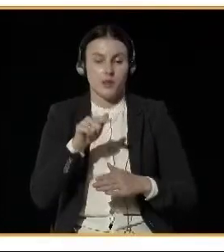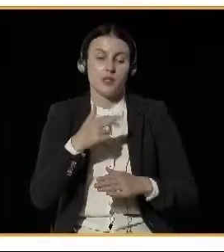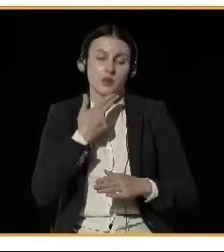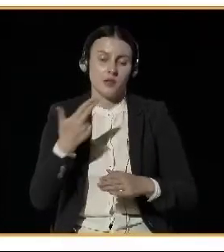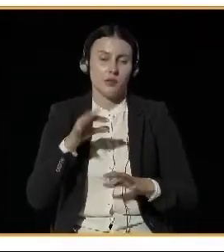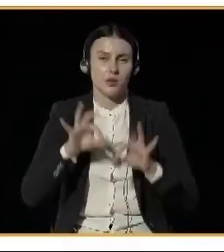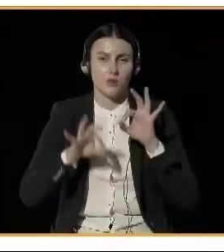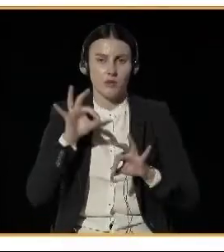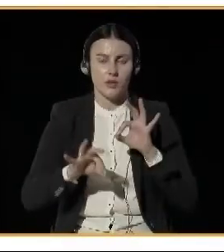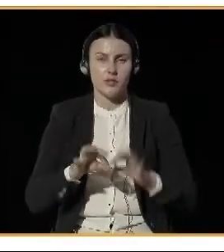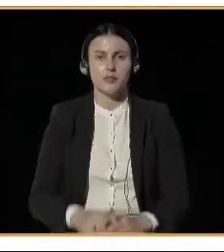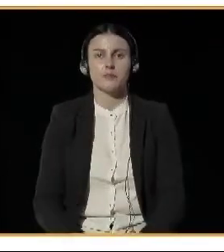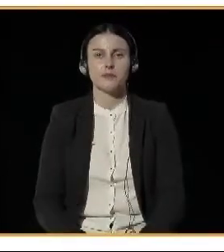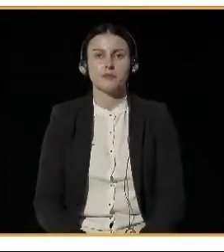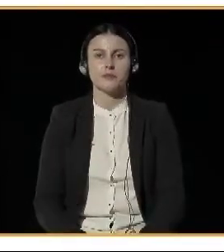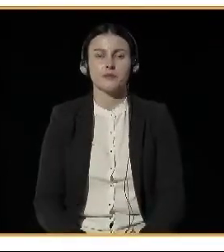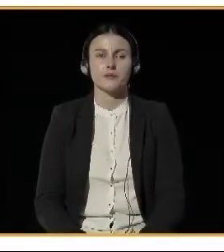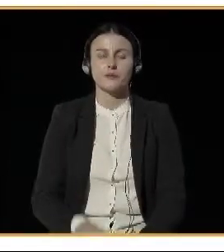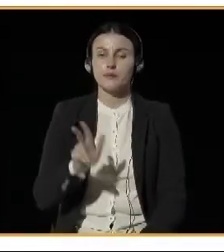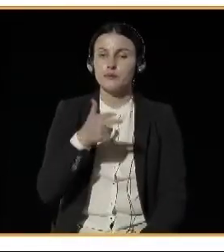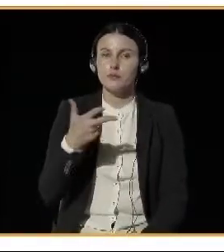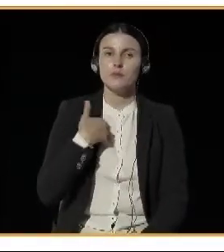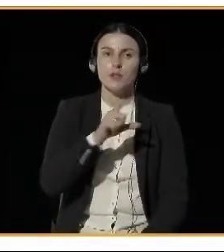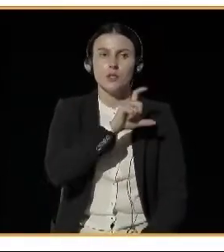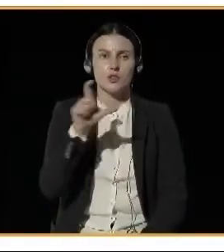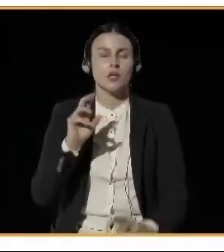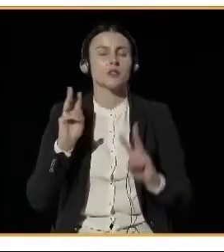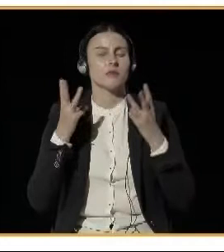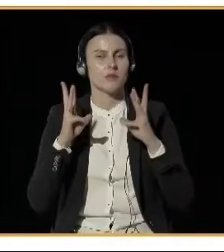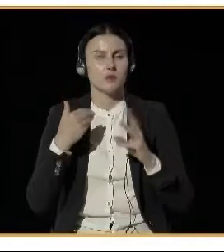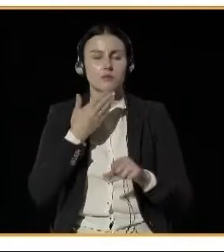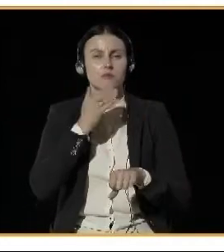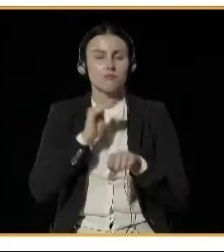During the workshops, we agreed that